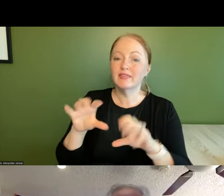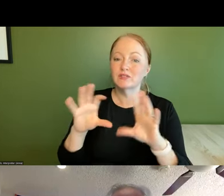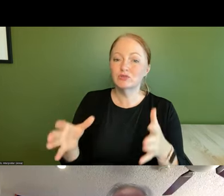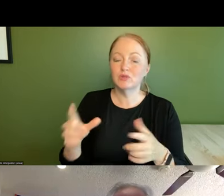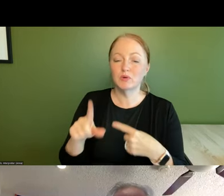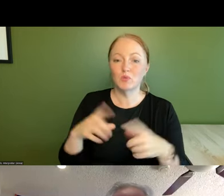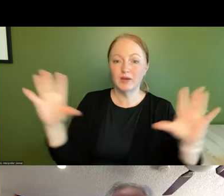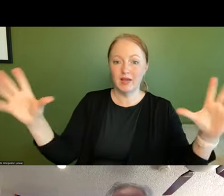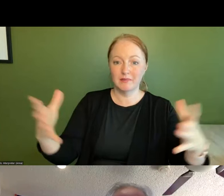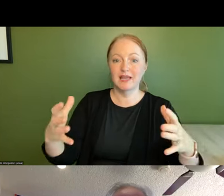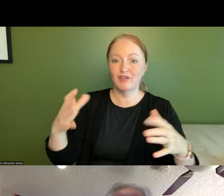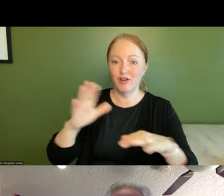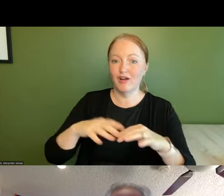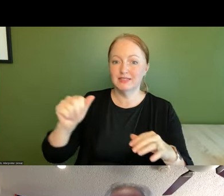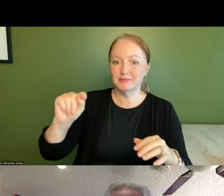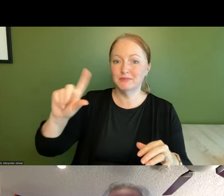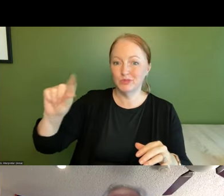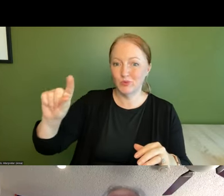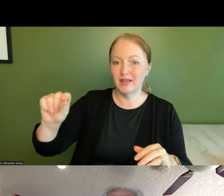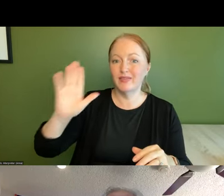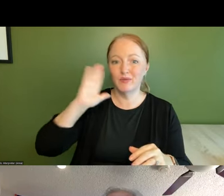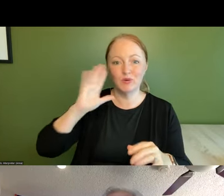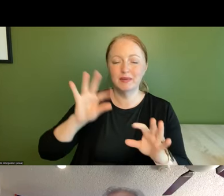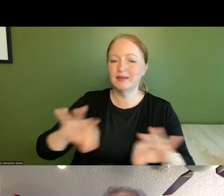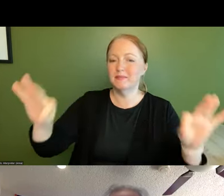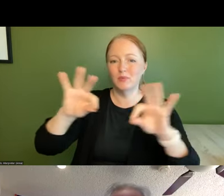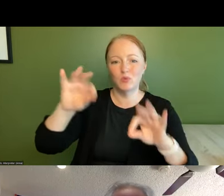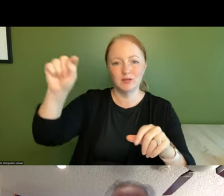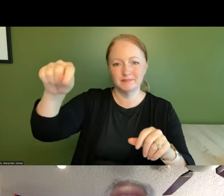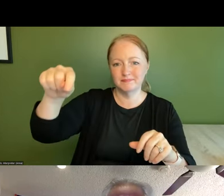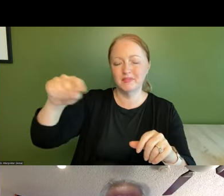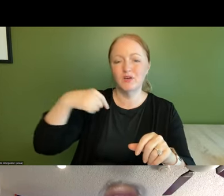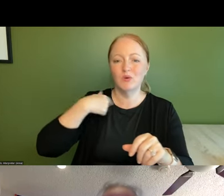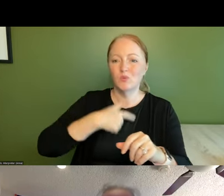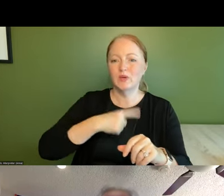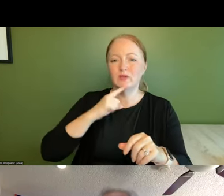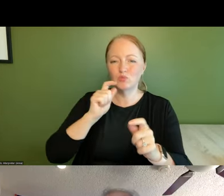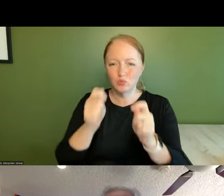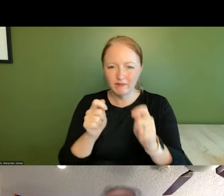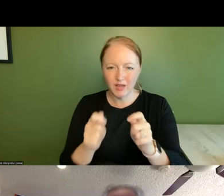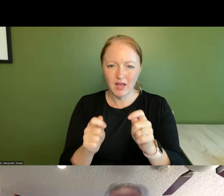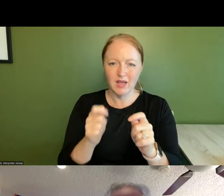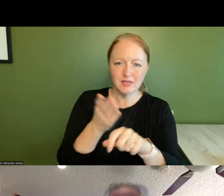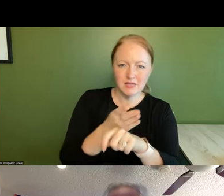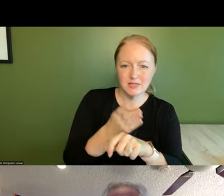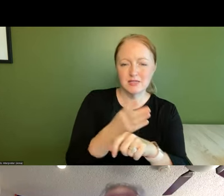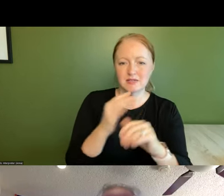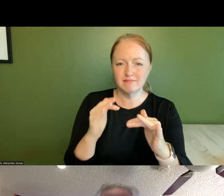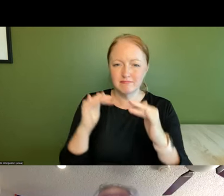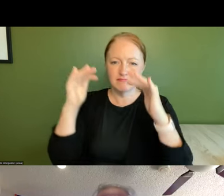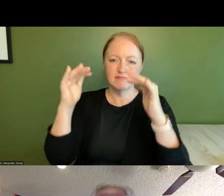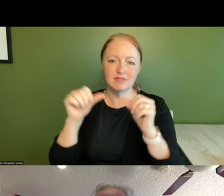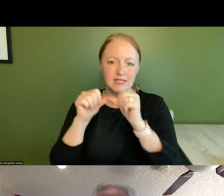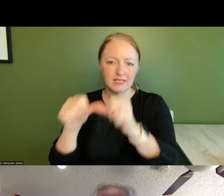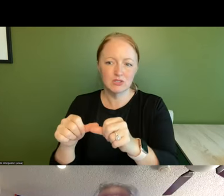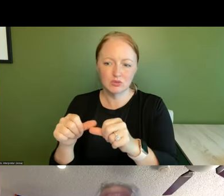we come together on the 20th is going to be so important as we refine and promote and continue